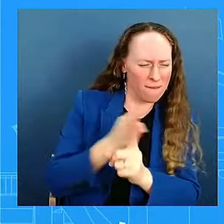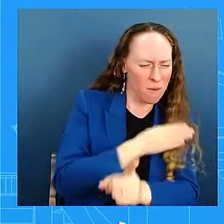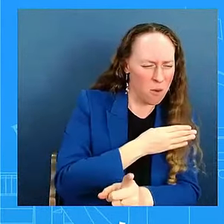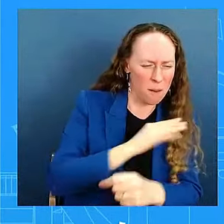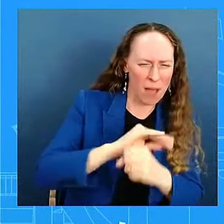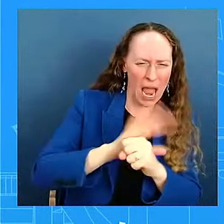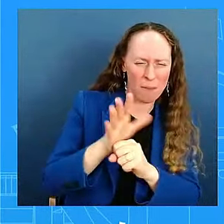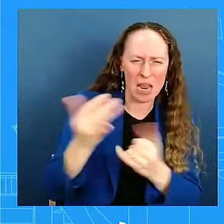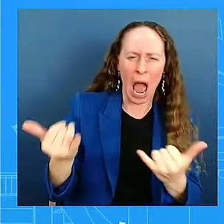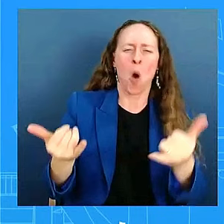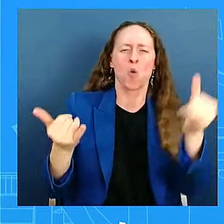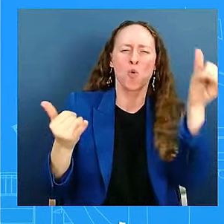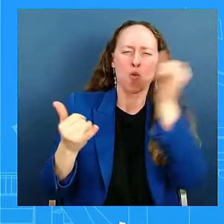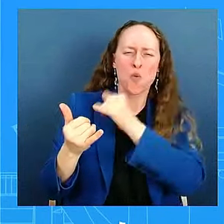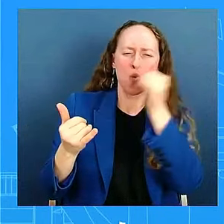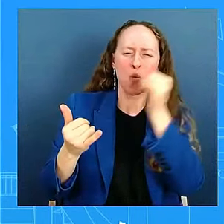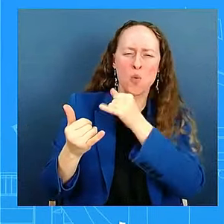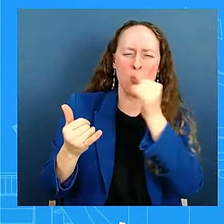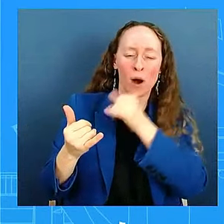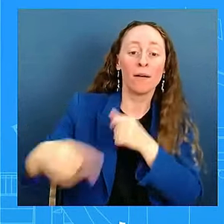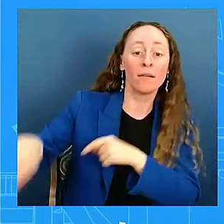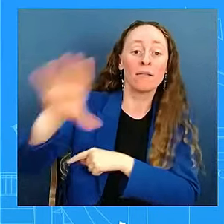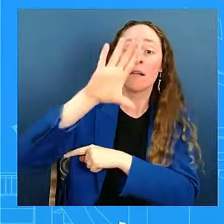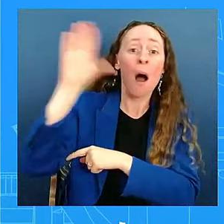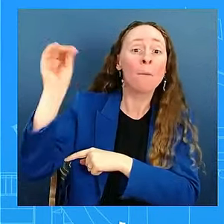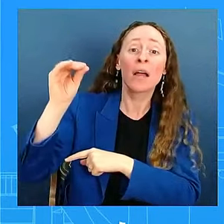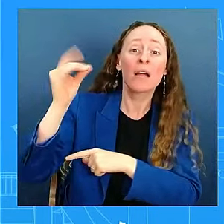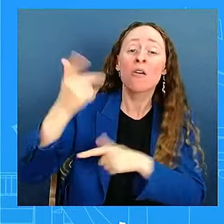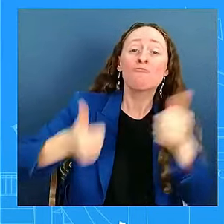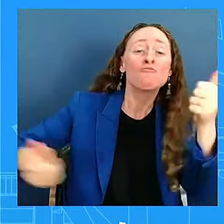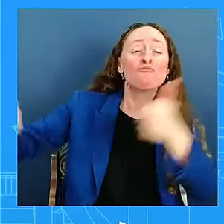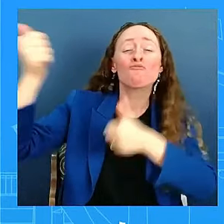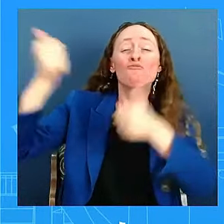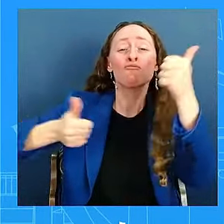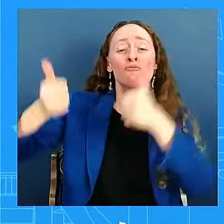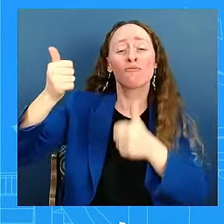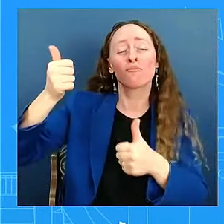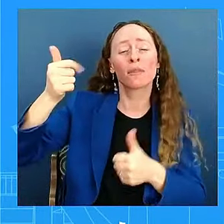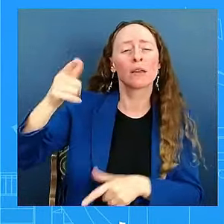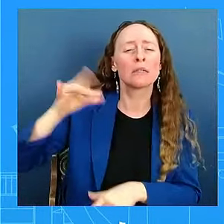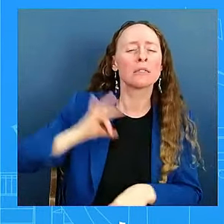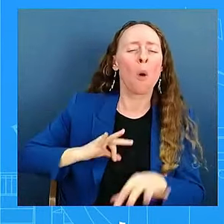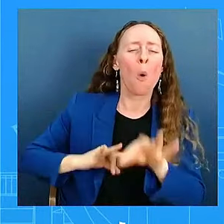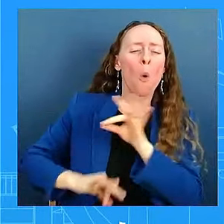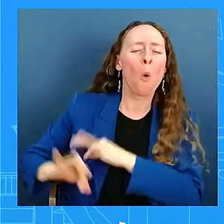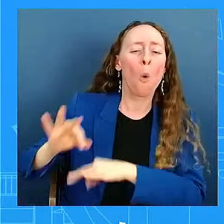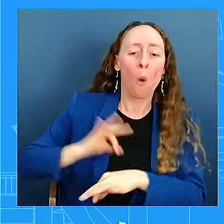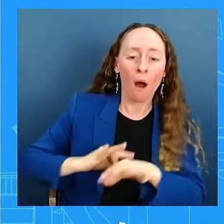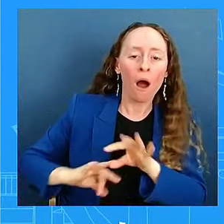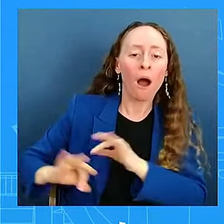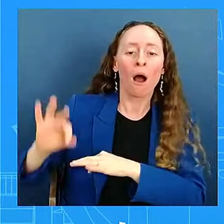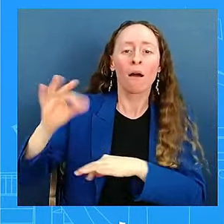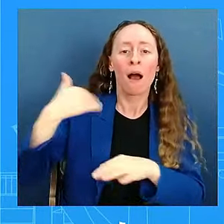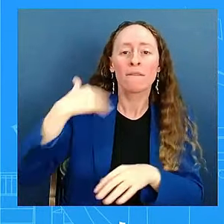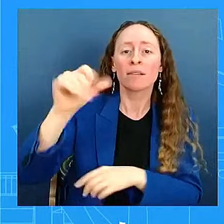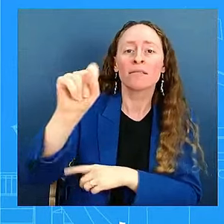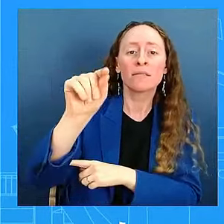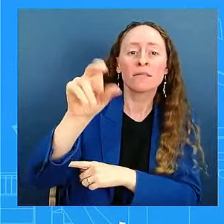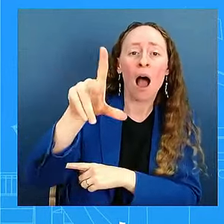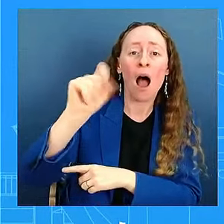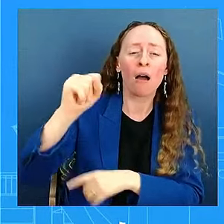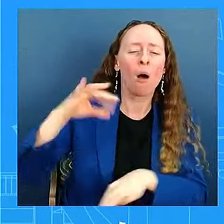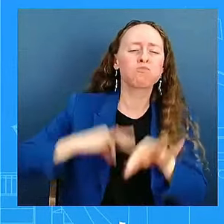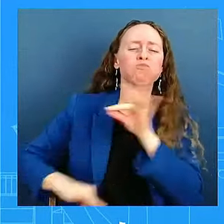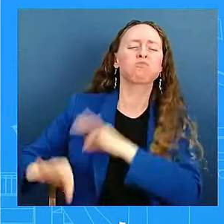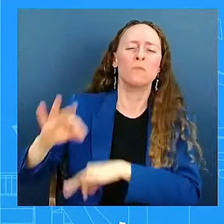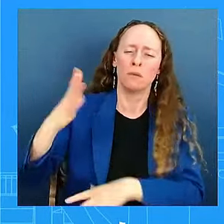grown in line with those profits and profits have been returned to shareholders at record rates. It's only fair that workers